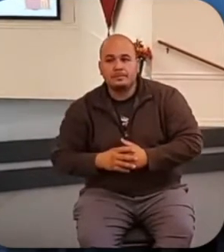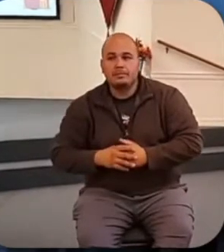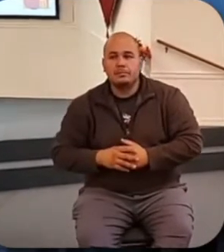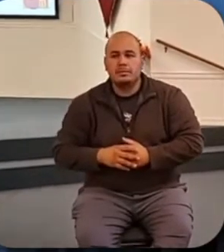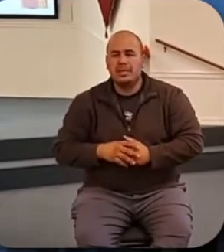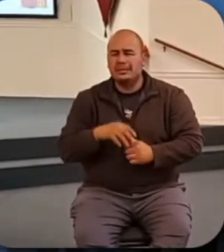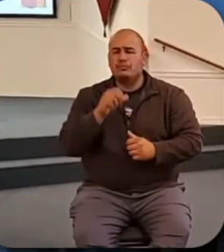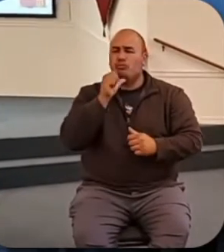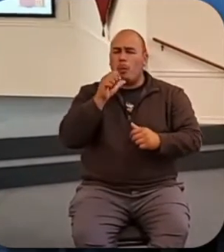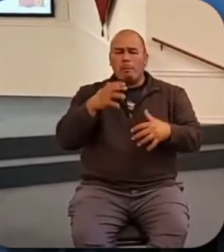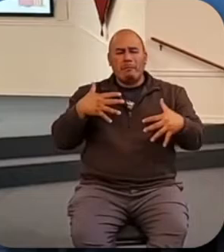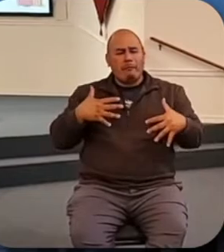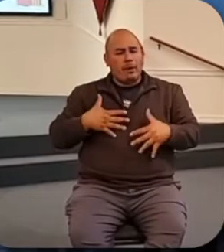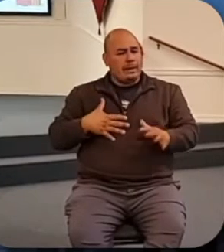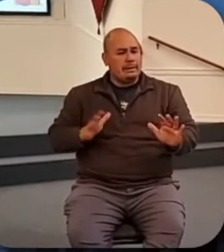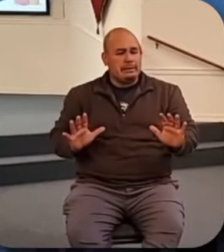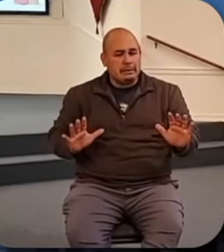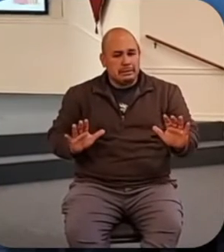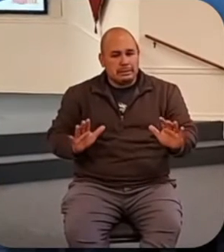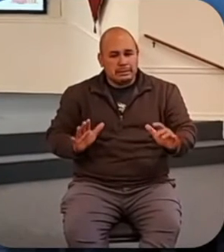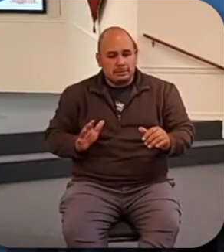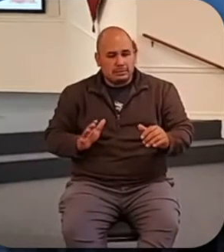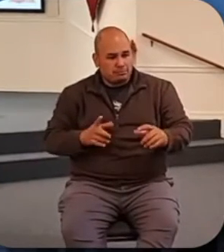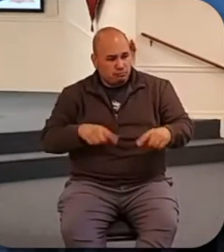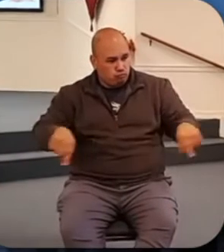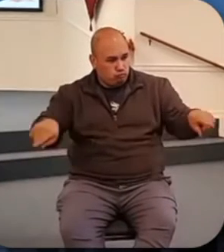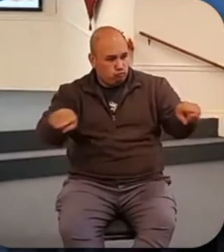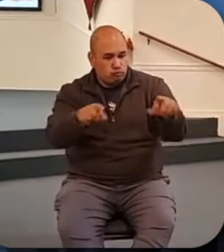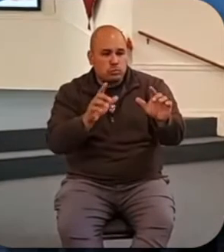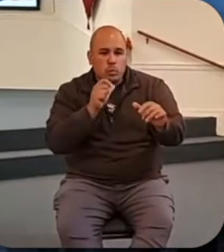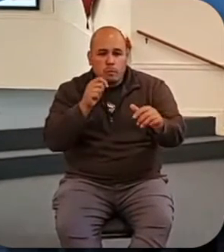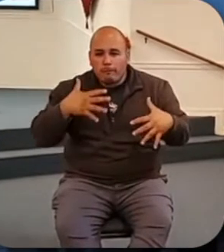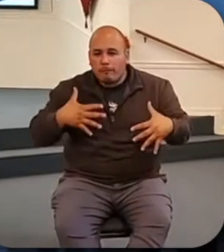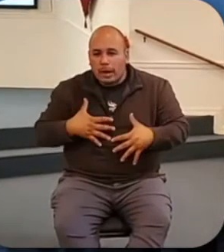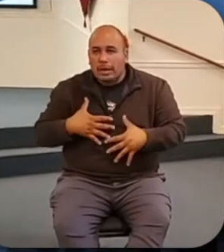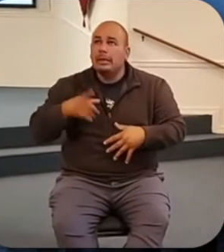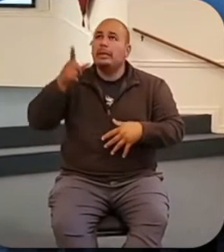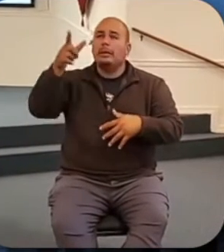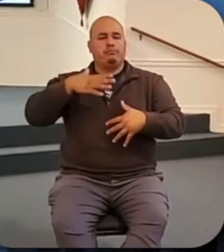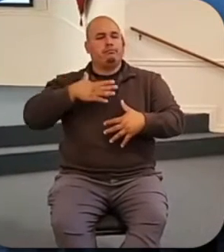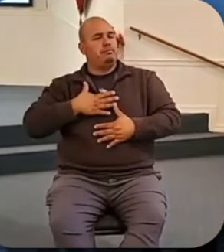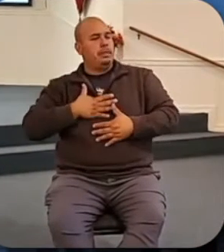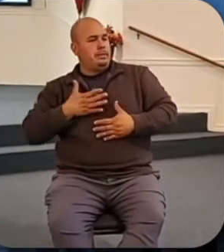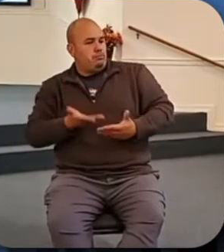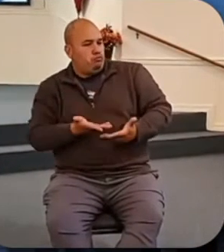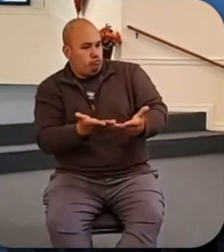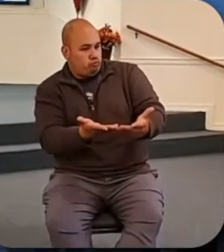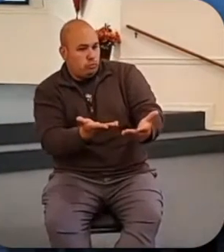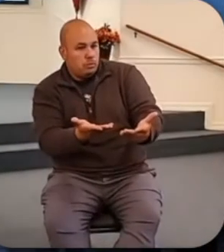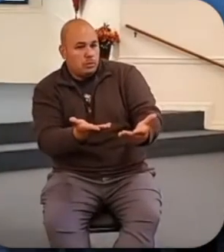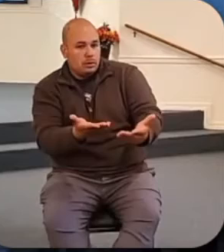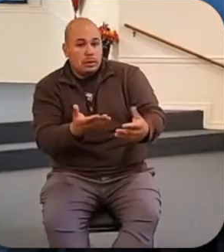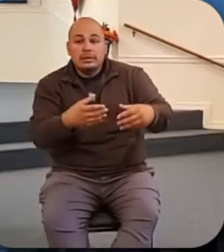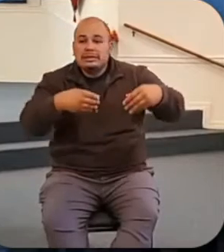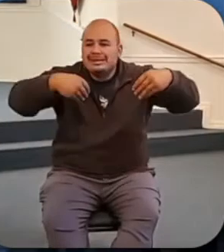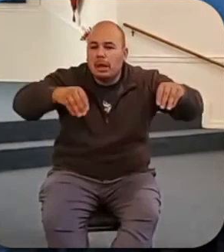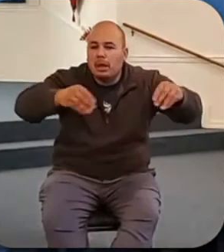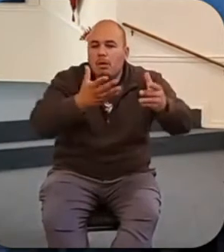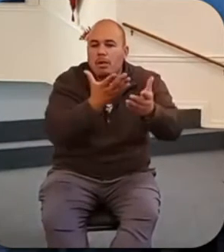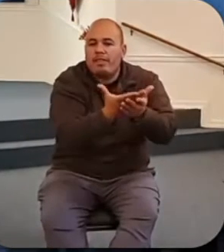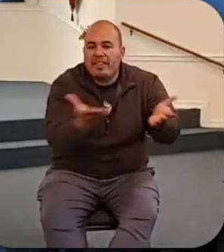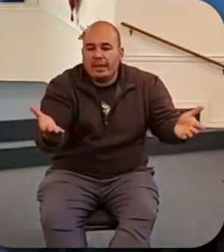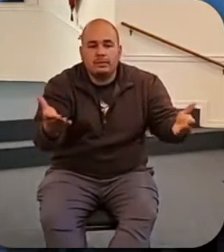afraid, little flock, for your Father has been pleased to give you the kingdom. Sell your possessions and give to the poor.